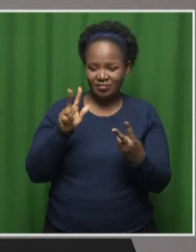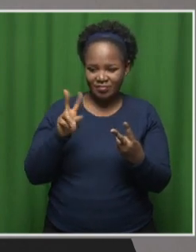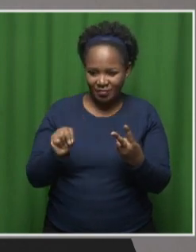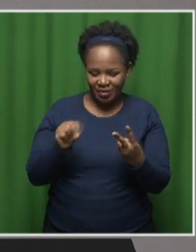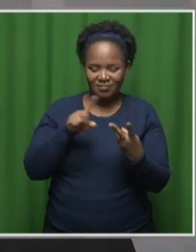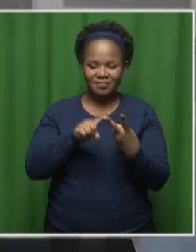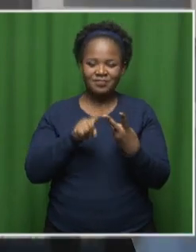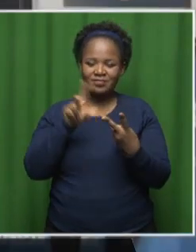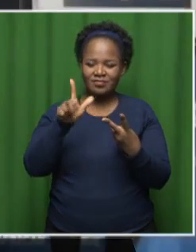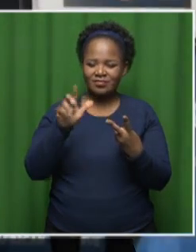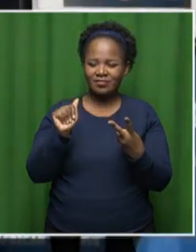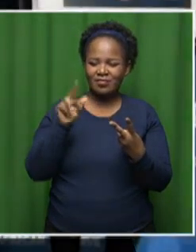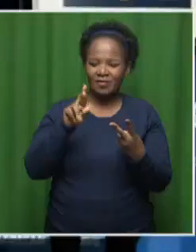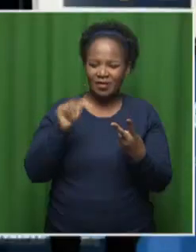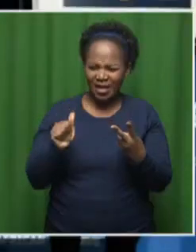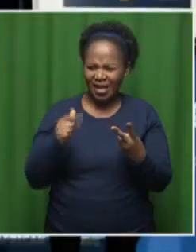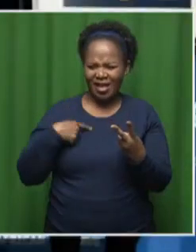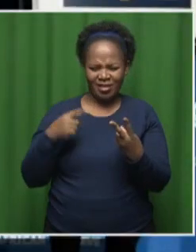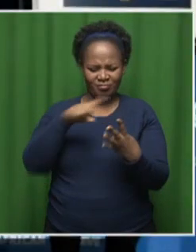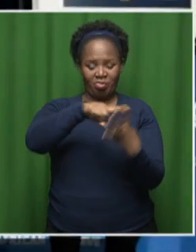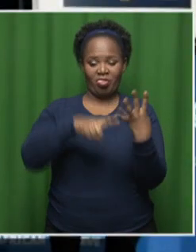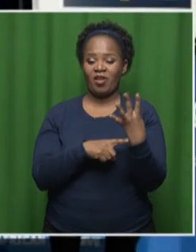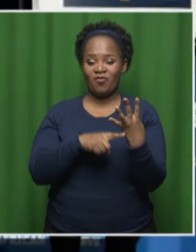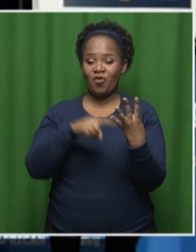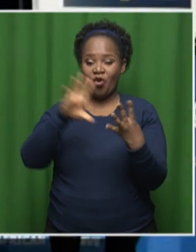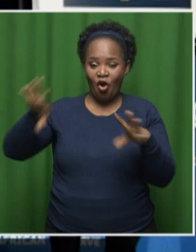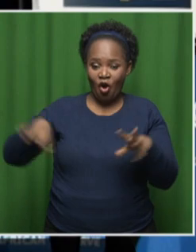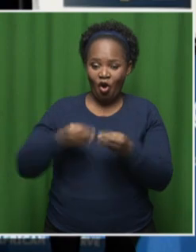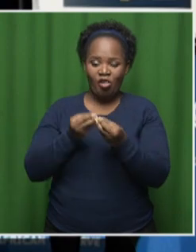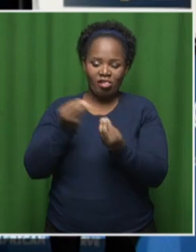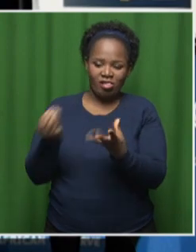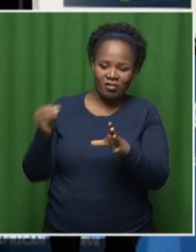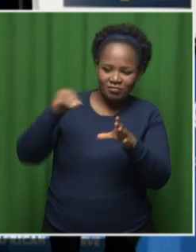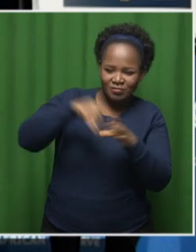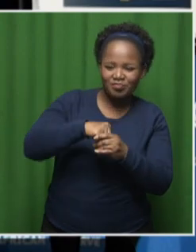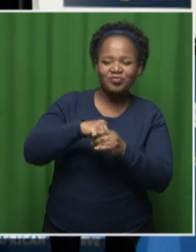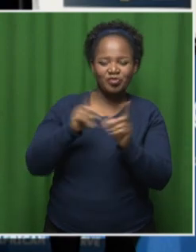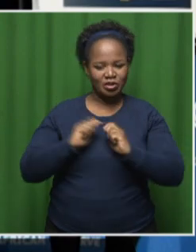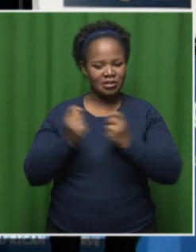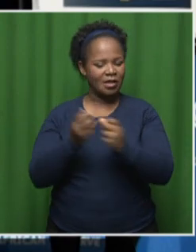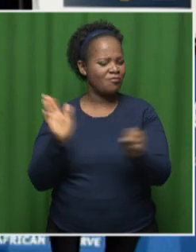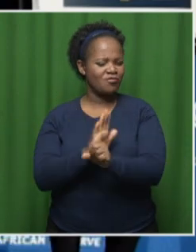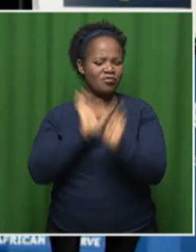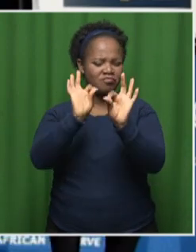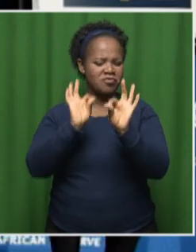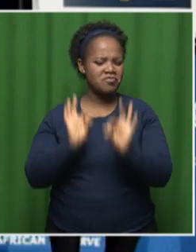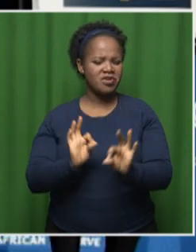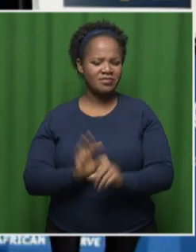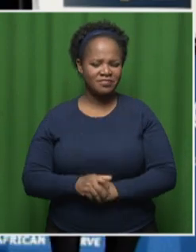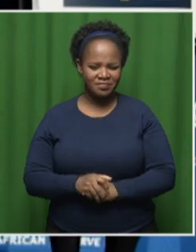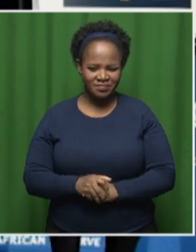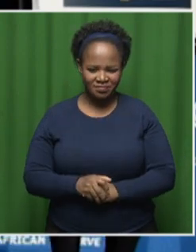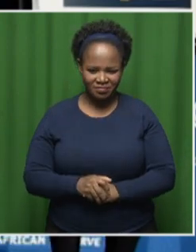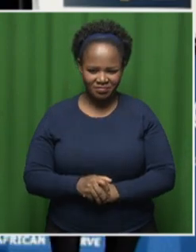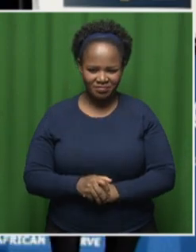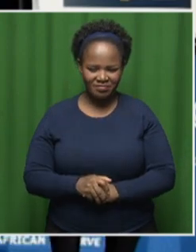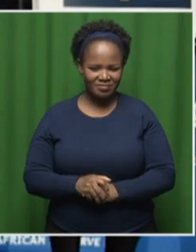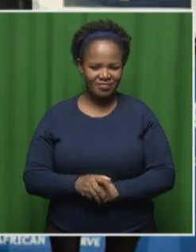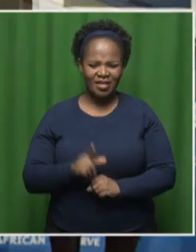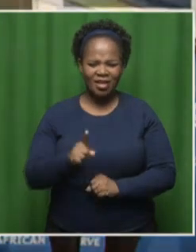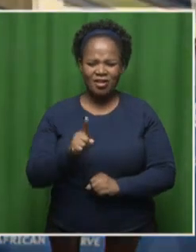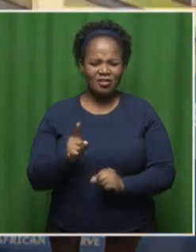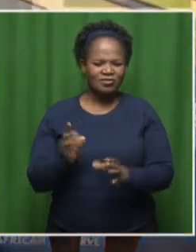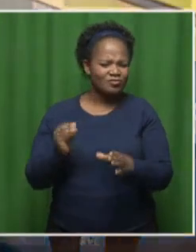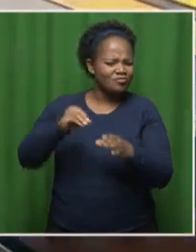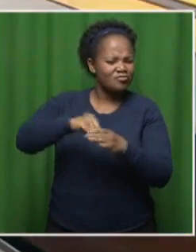you guys would make a perfect team. So, that is how we came about to be a team. Yeah. Owami, how did you become part of